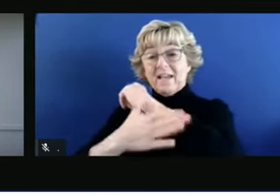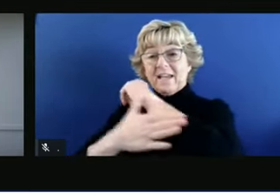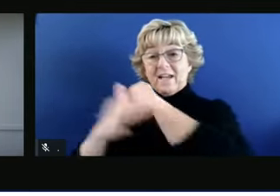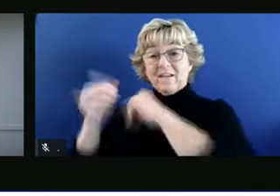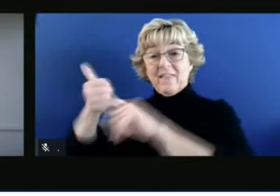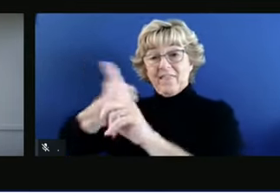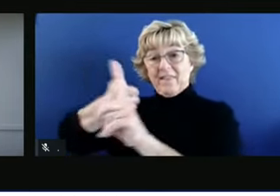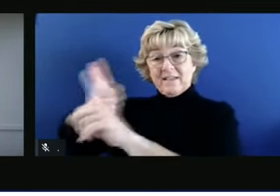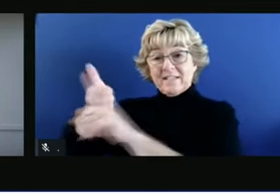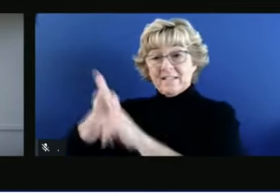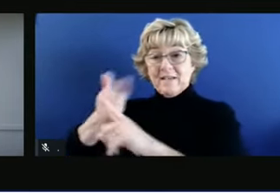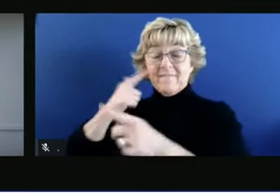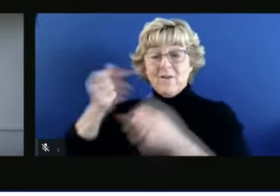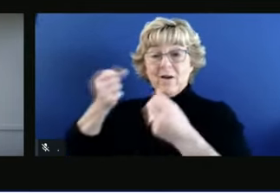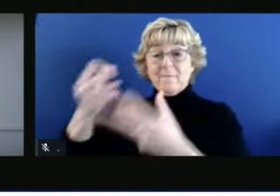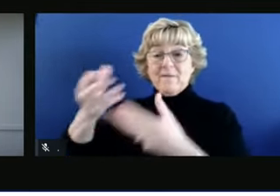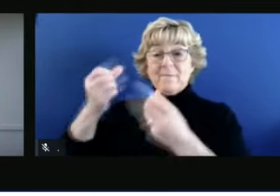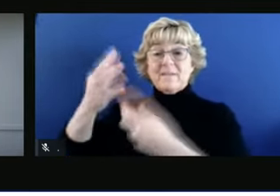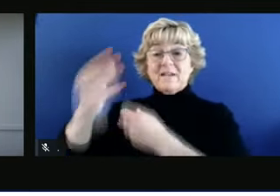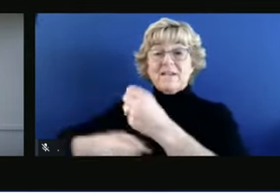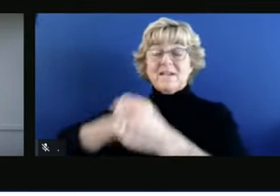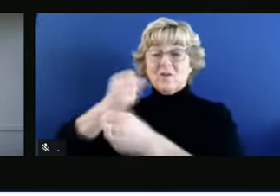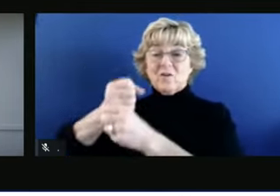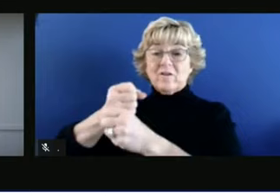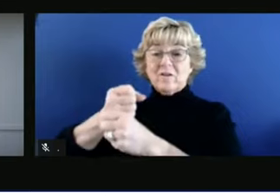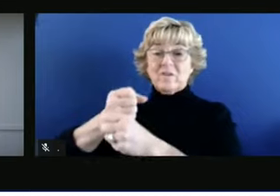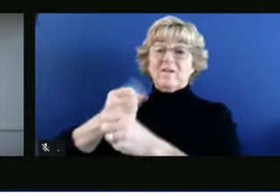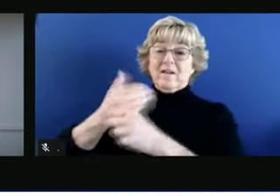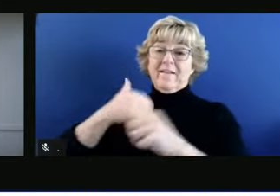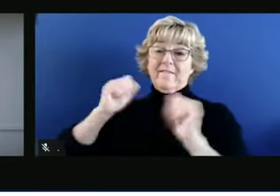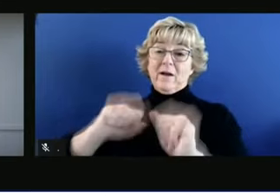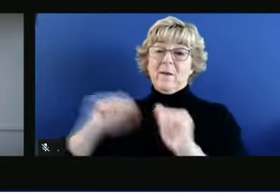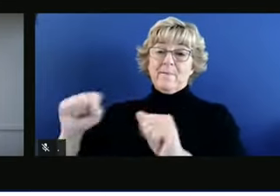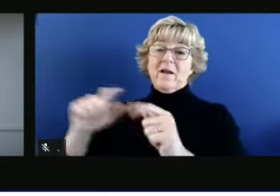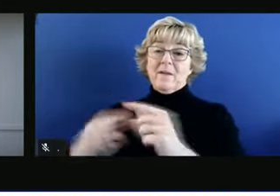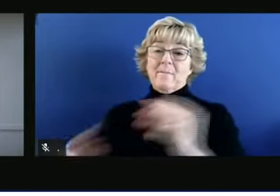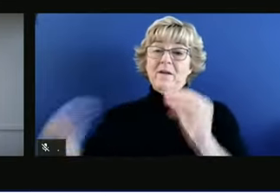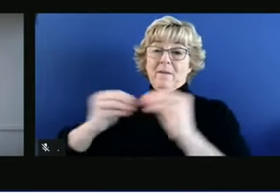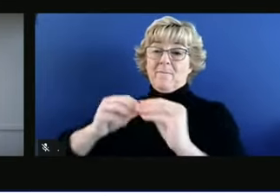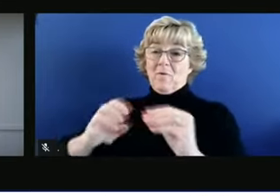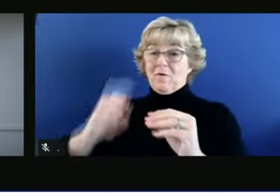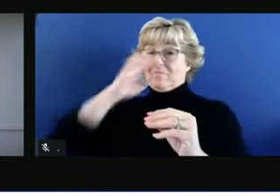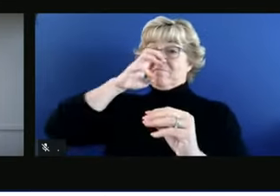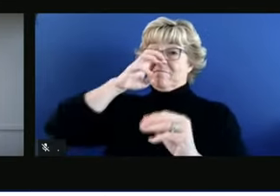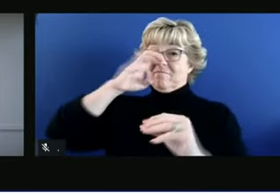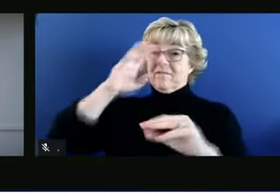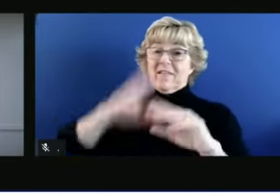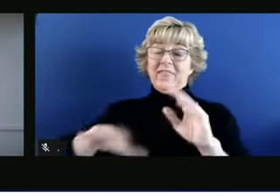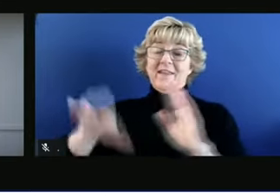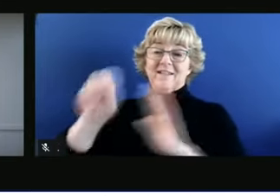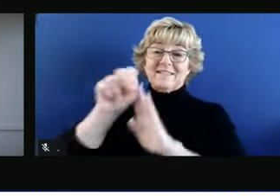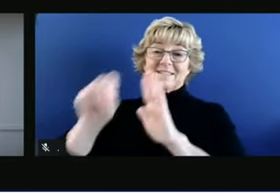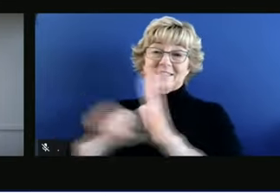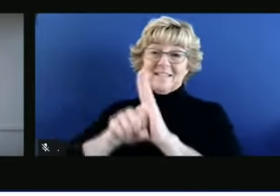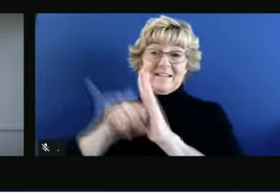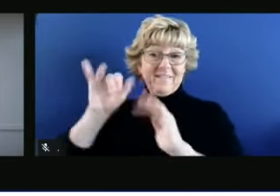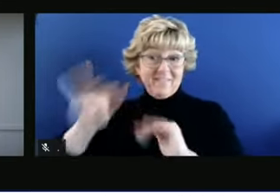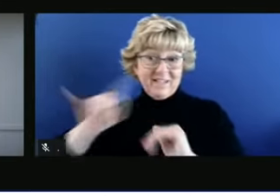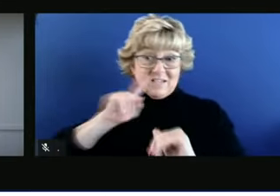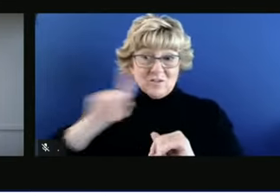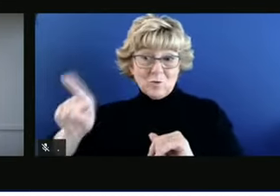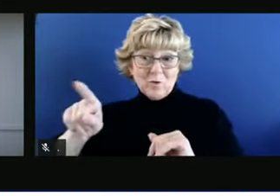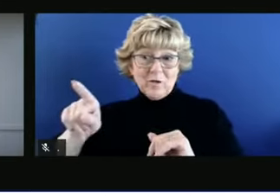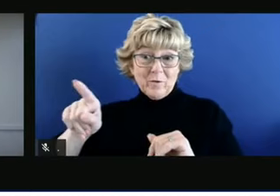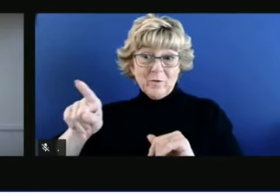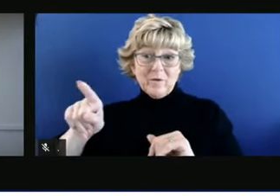have for years and years, decades and decades had the ability to be more restrictive than even the state. And if that's the case, as